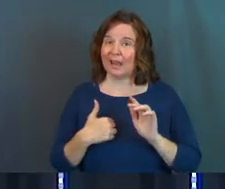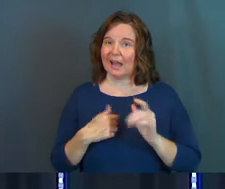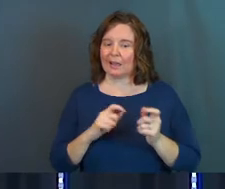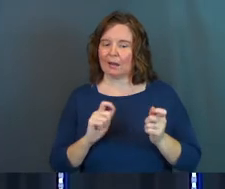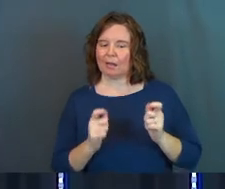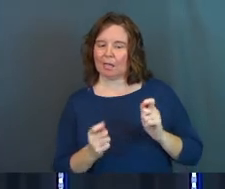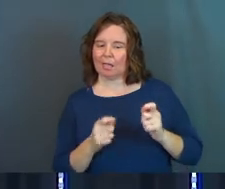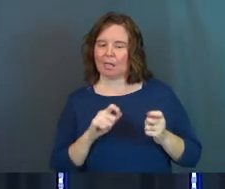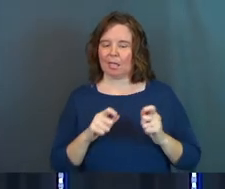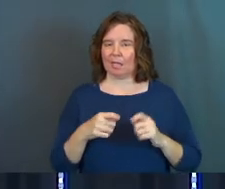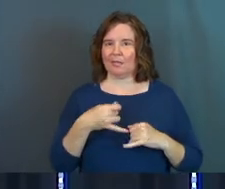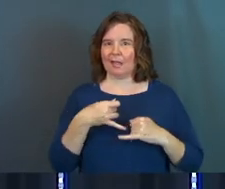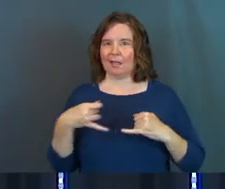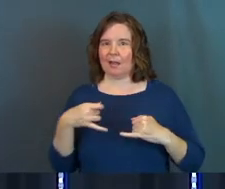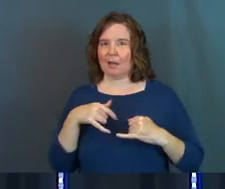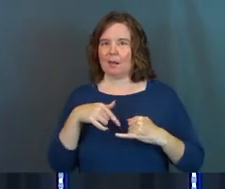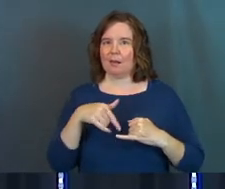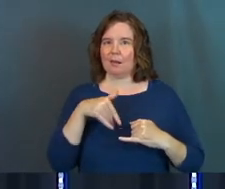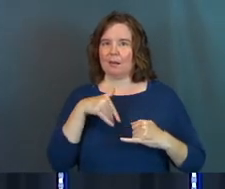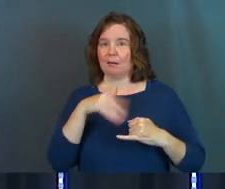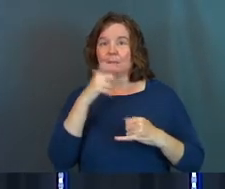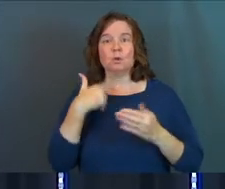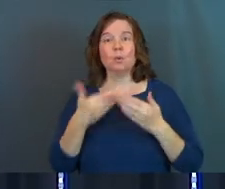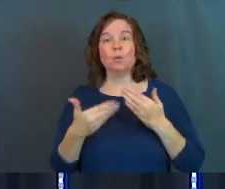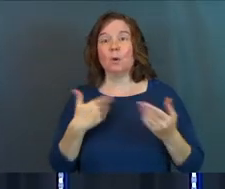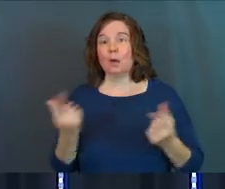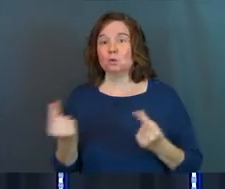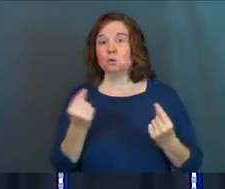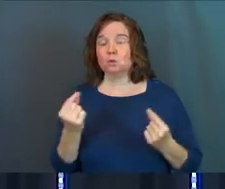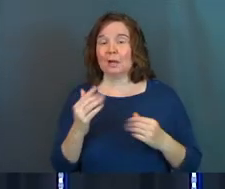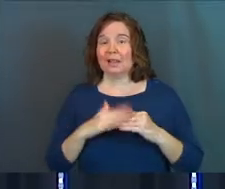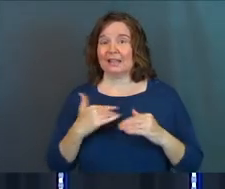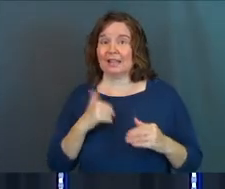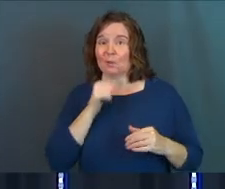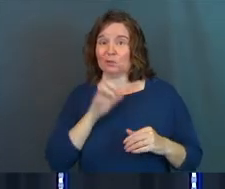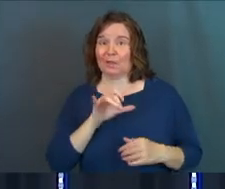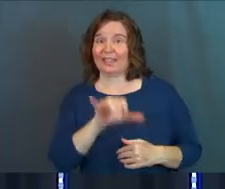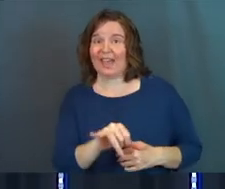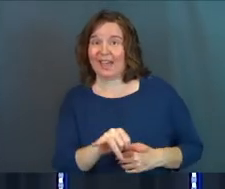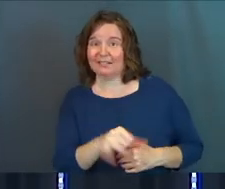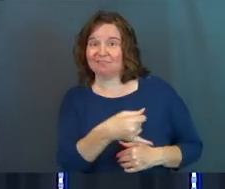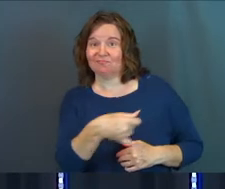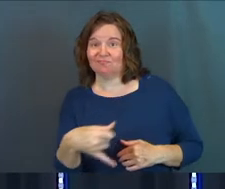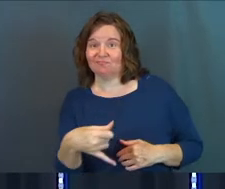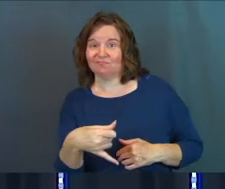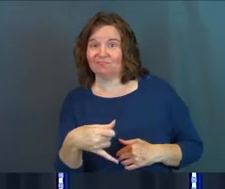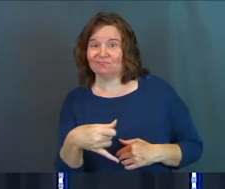kind of twist around, because no matter what I was doing, at least I wasn't doing that.